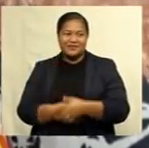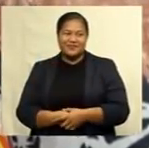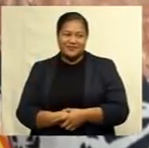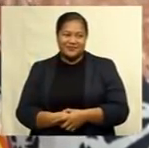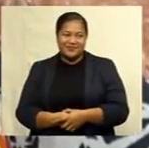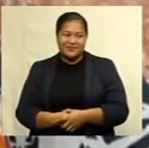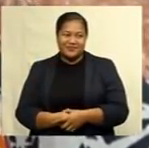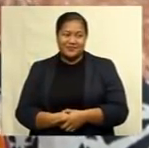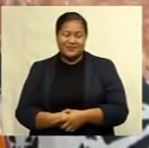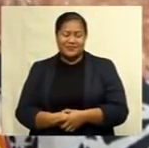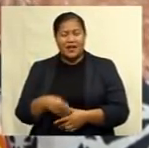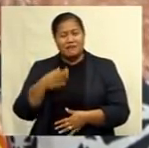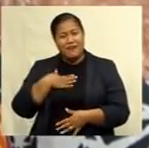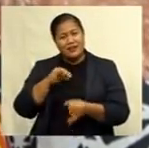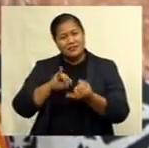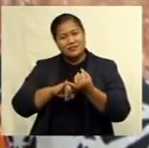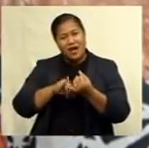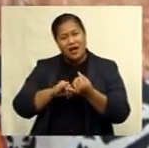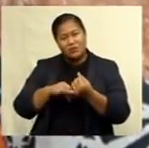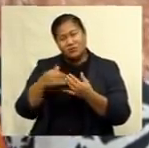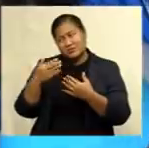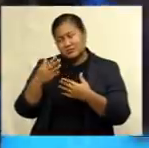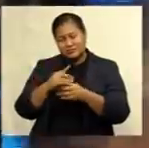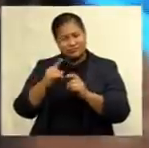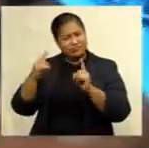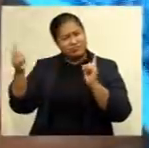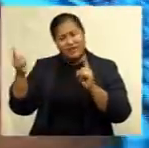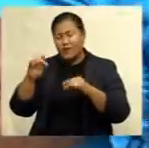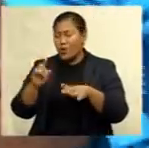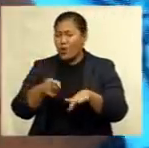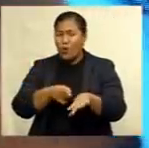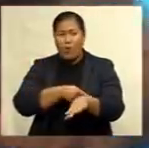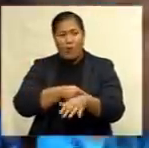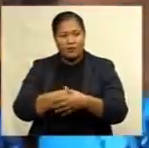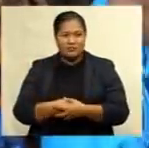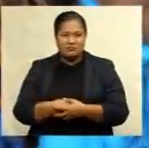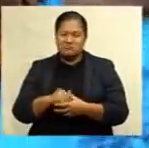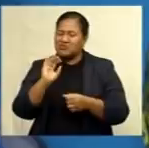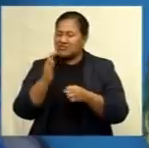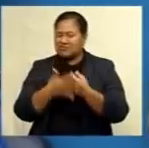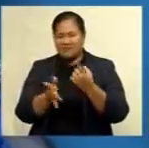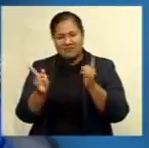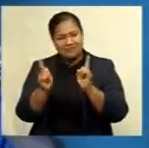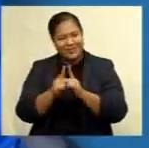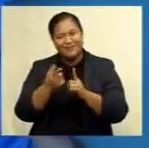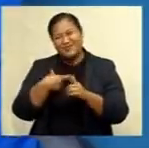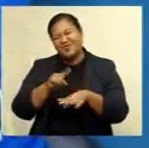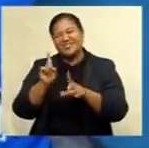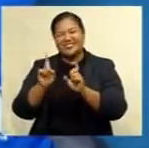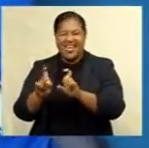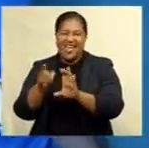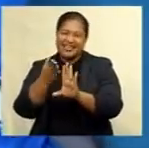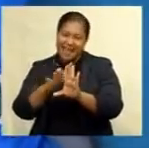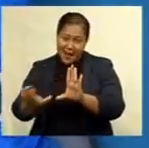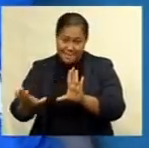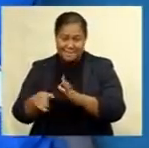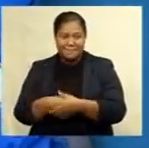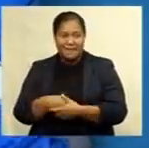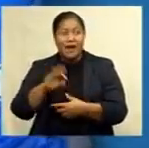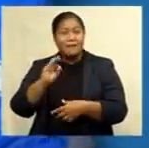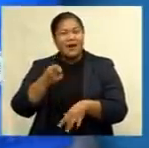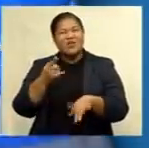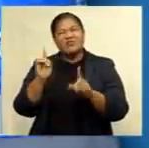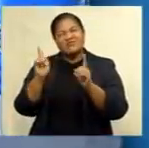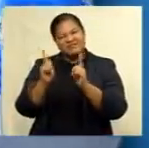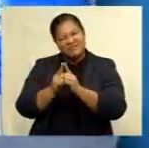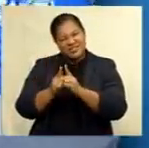My son was away for so long. Not once did we ever meet while he was in camp. We finally meet today and